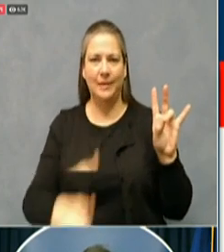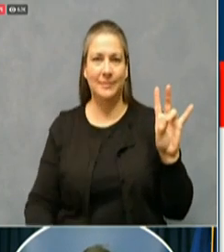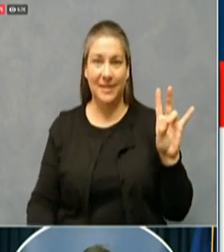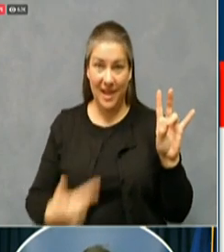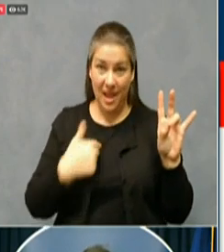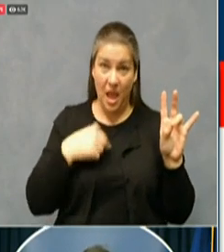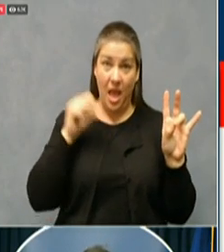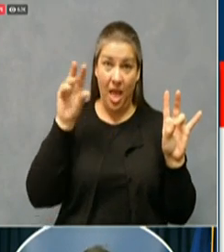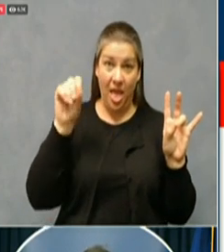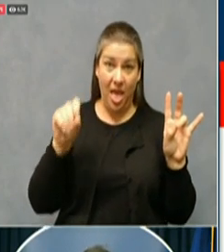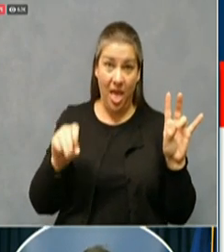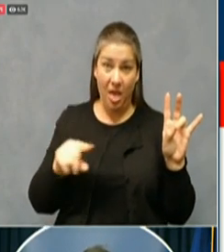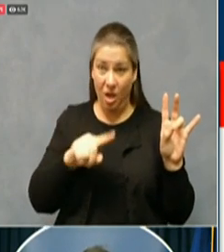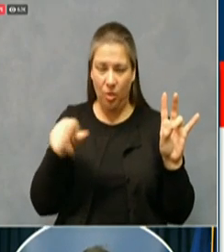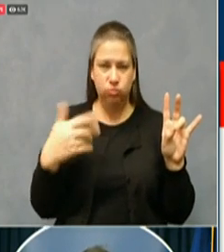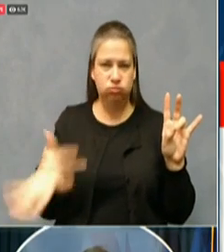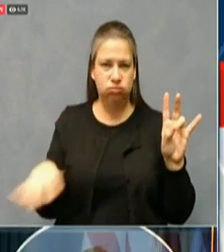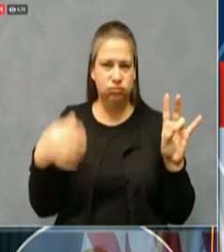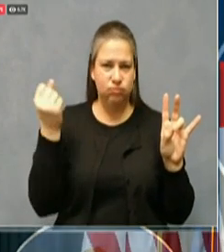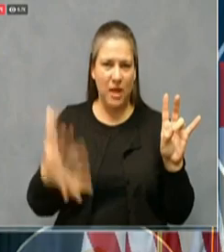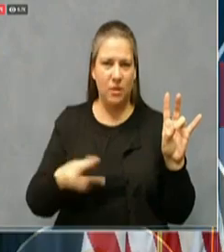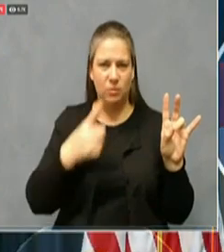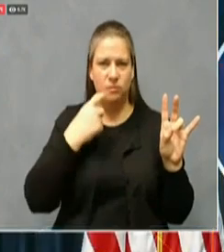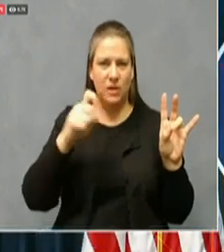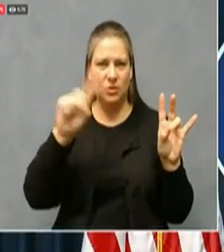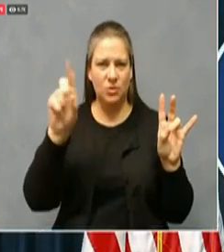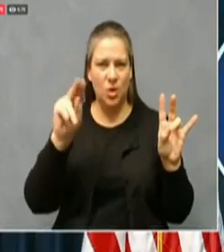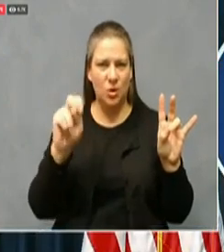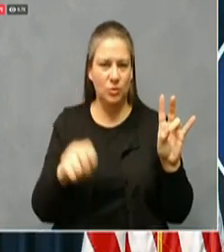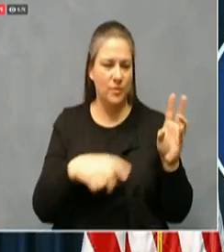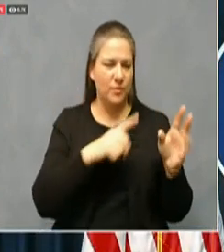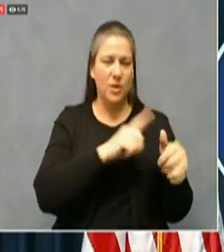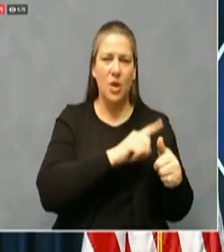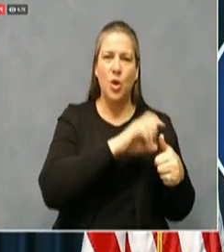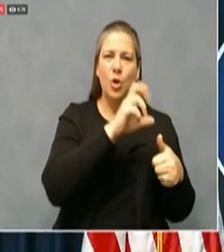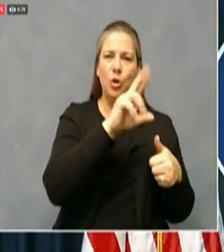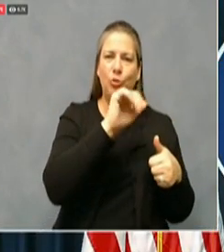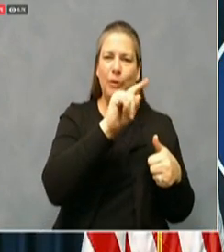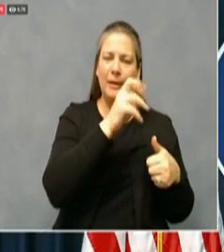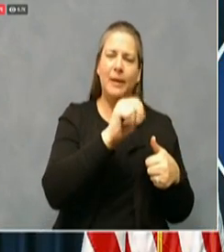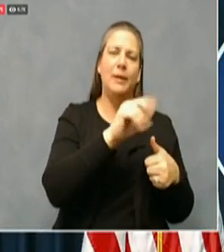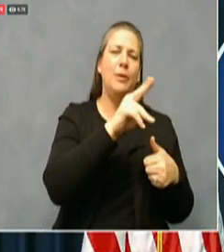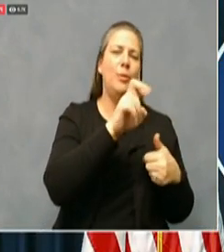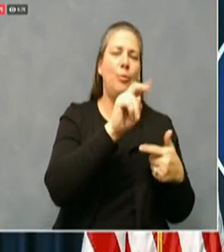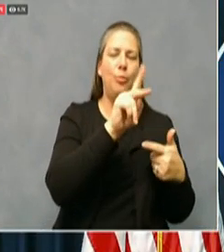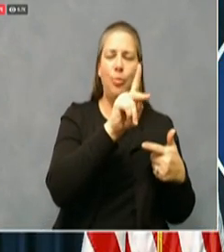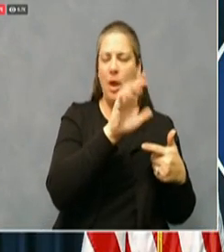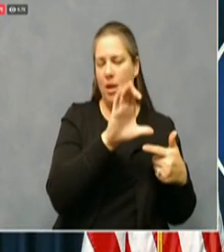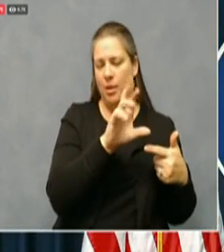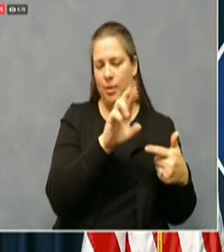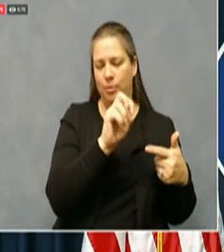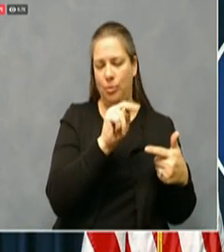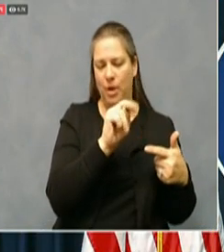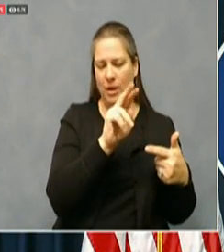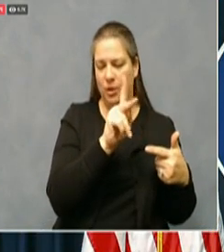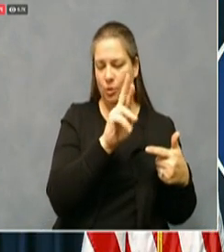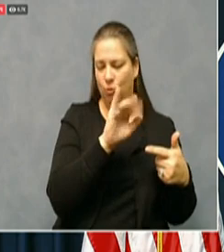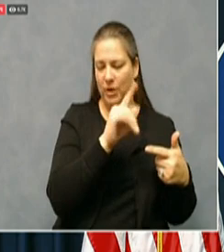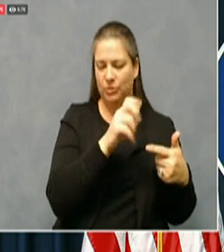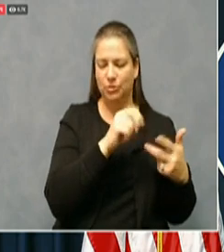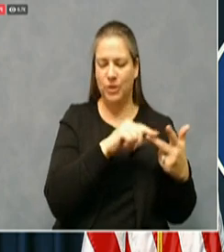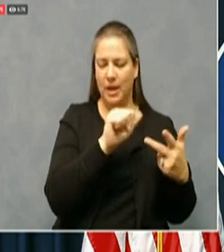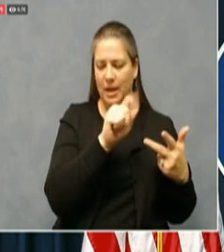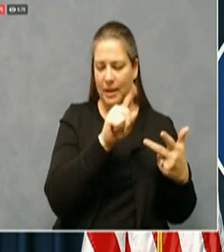aren't in the red zone, which are Crittenden, Breckenridge, green, a dare, Russell breath it